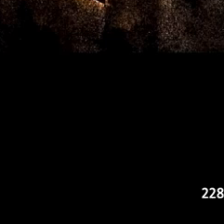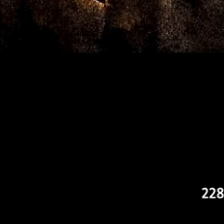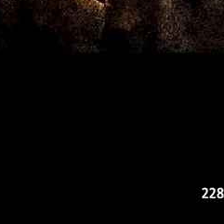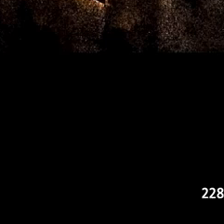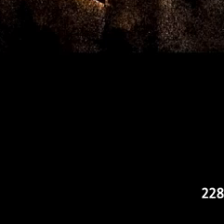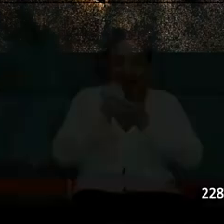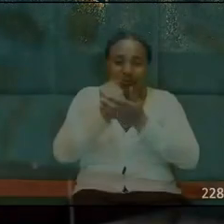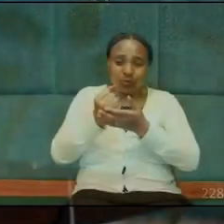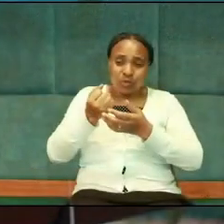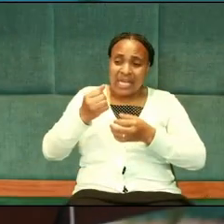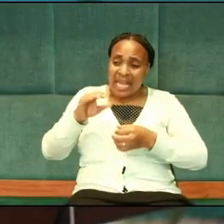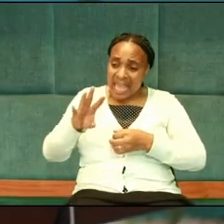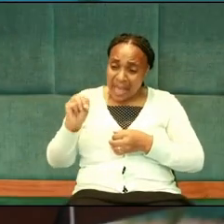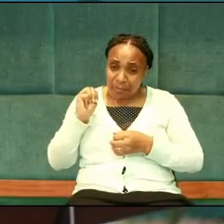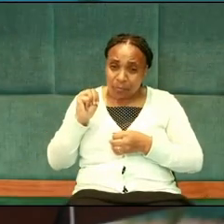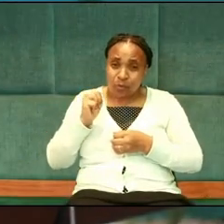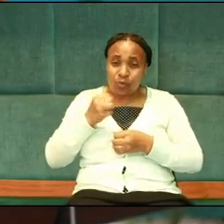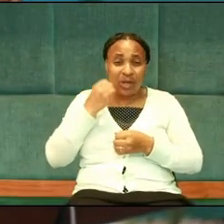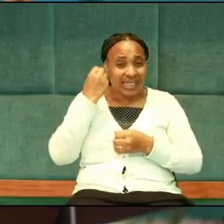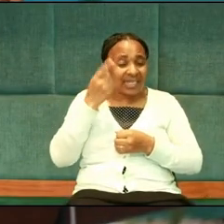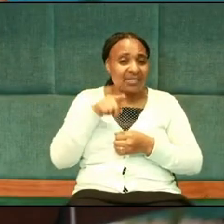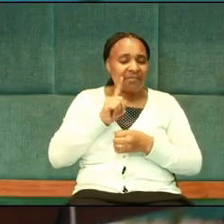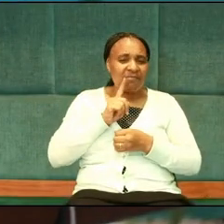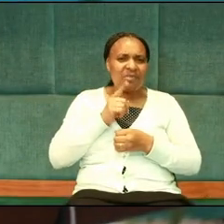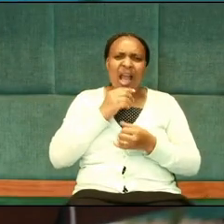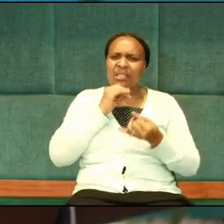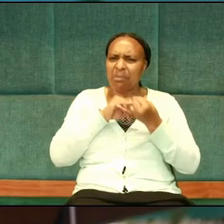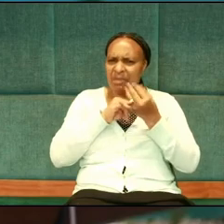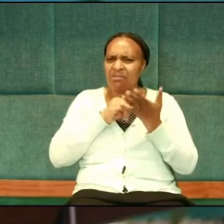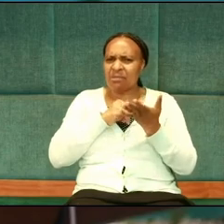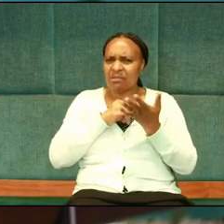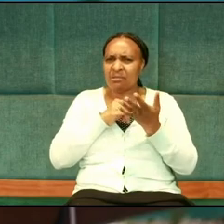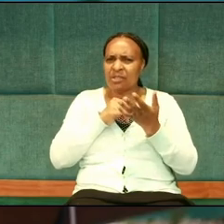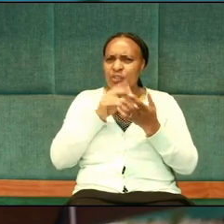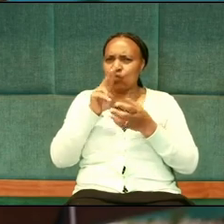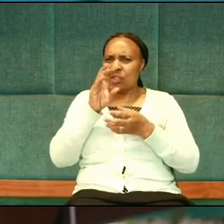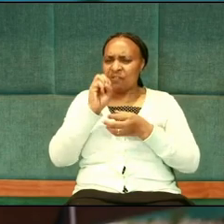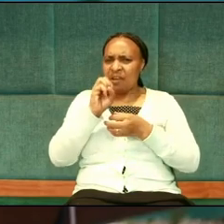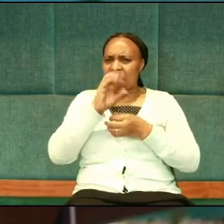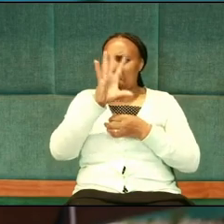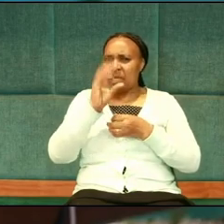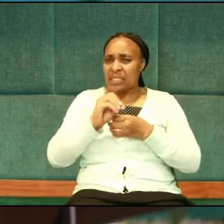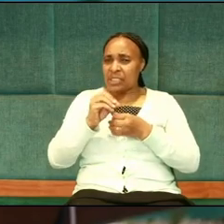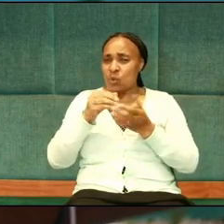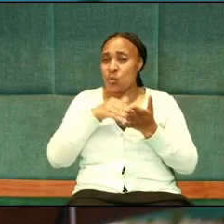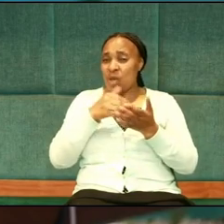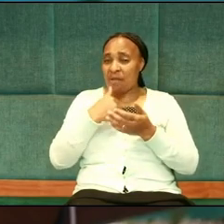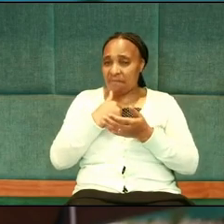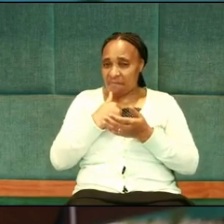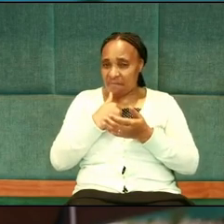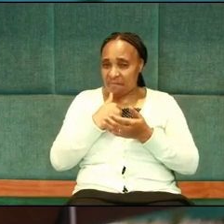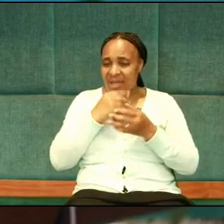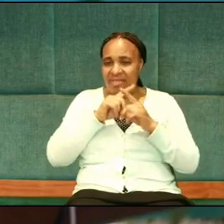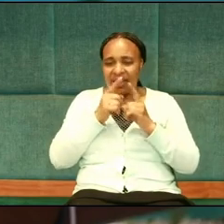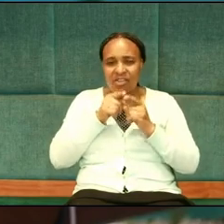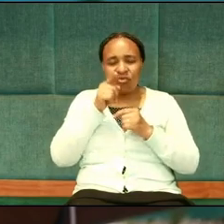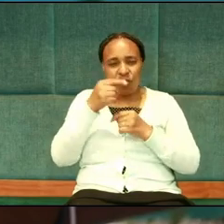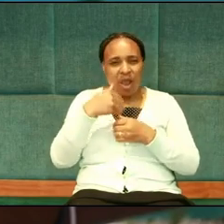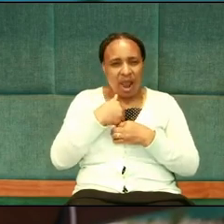understand himself? Your husband has 25% weaknesses, and you have